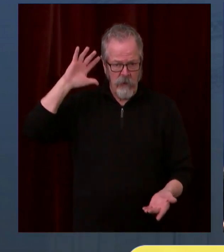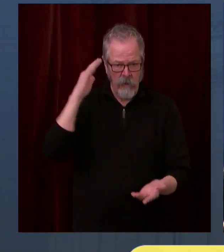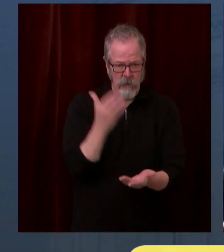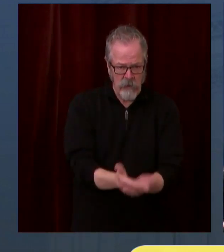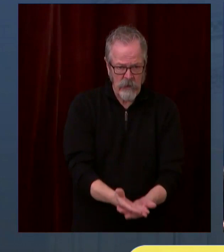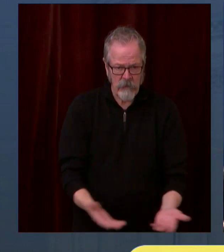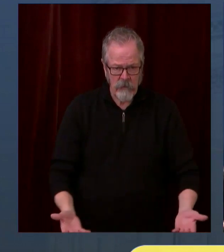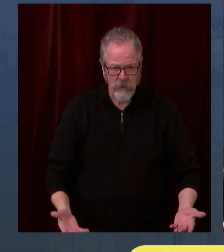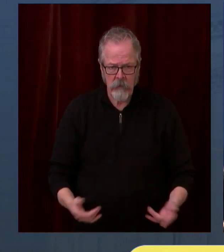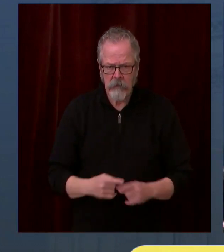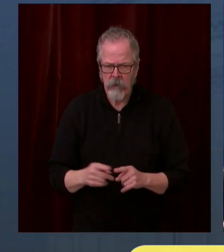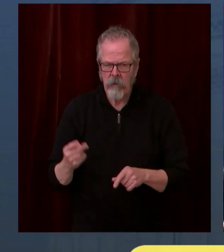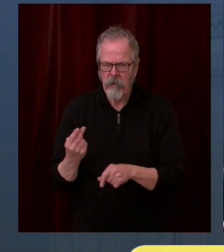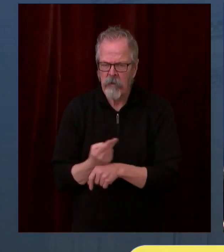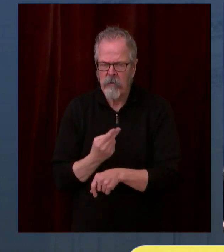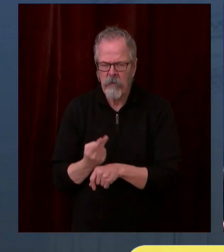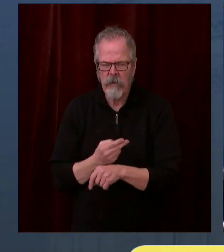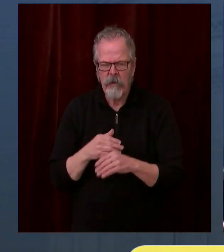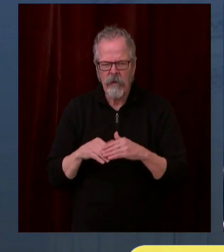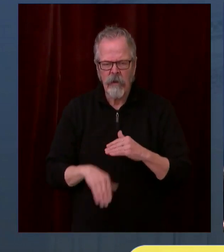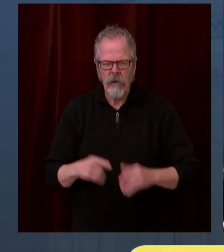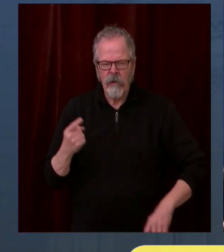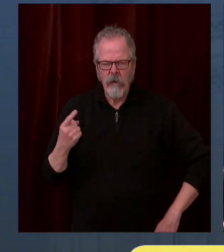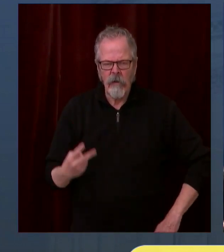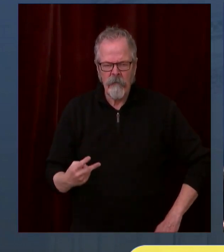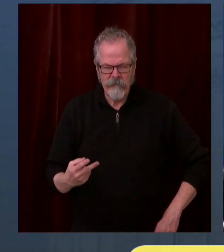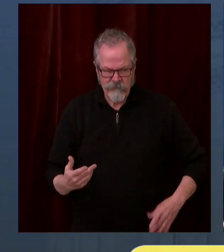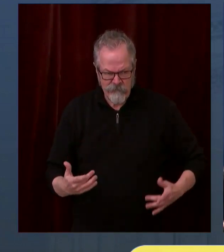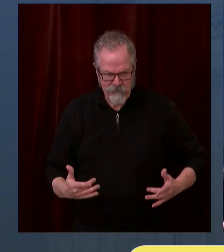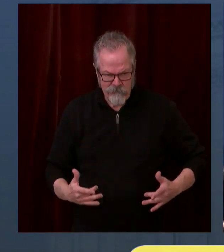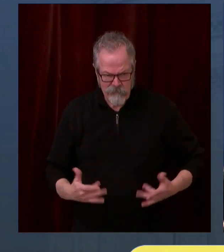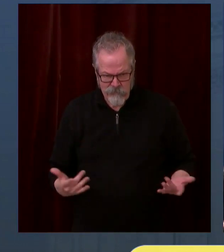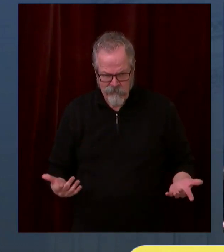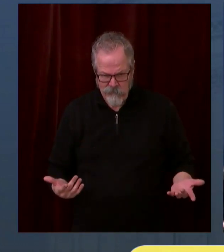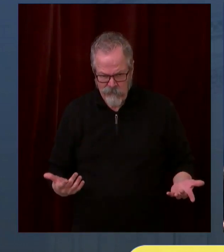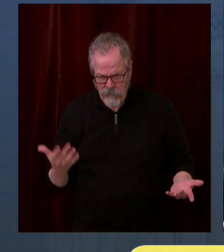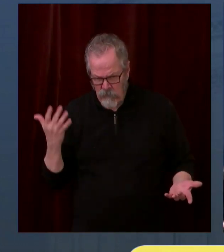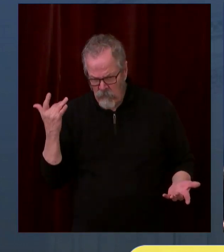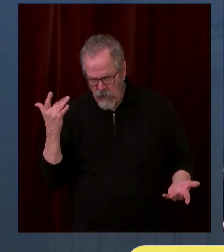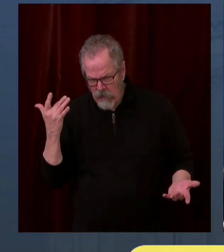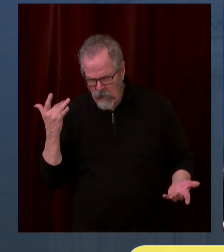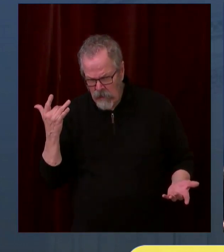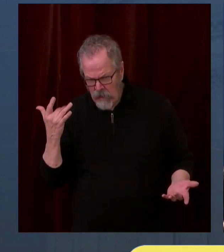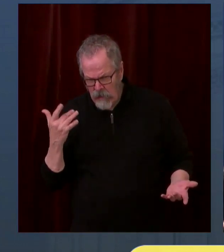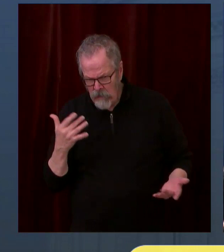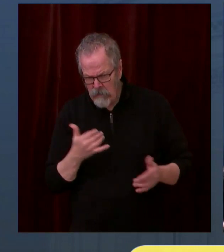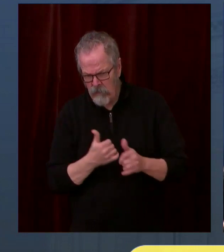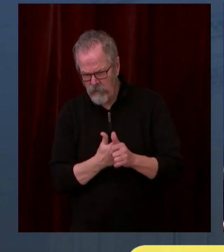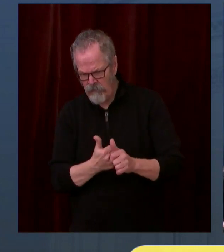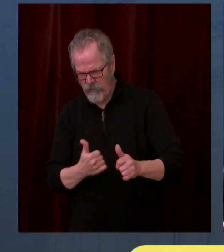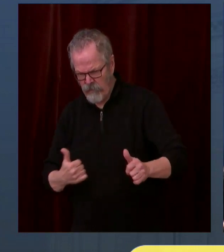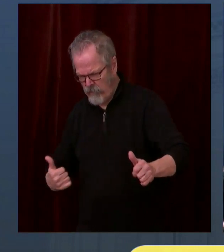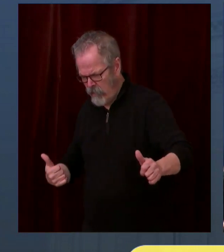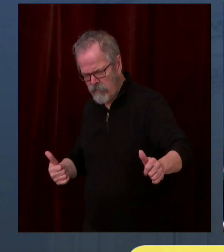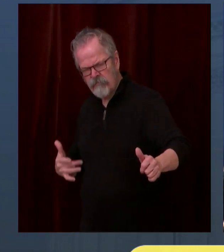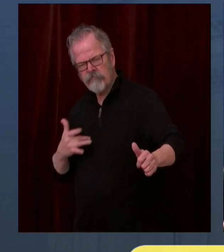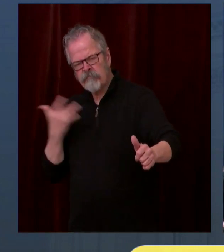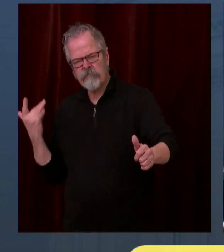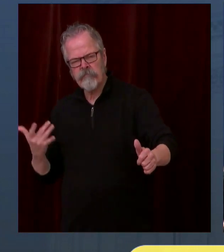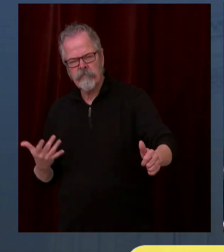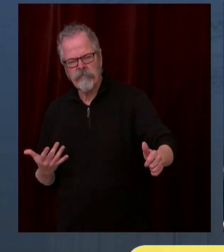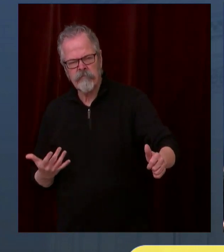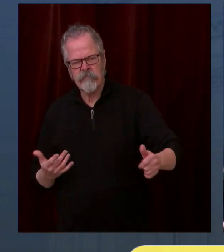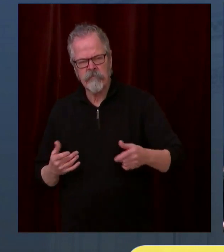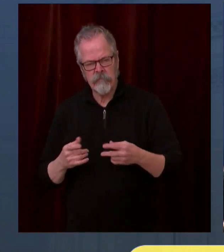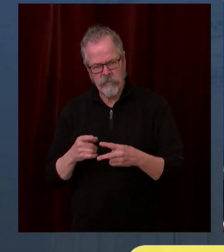caused that backlog and how quickly that can be remedied under some of the changes announced today? And then also, Dr. Shaw, can you provide numbers on how many